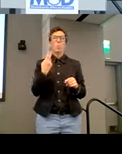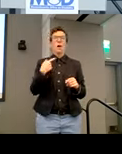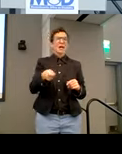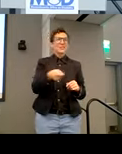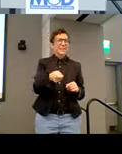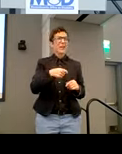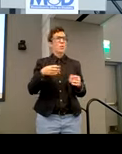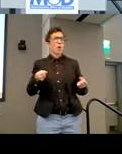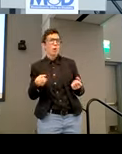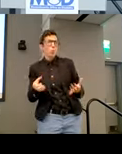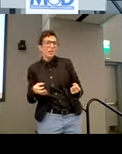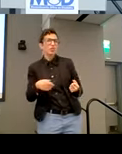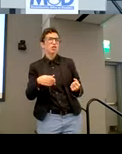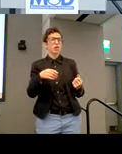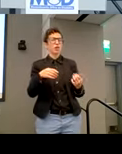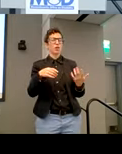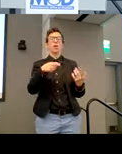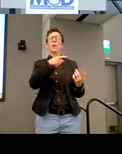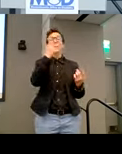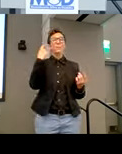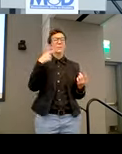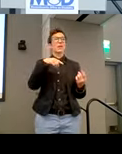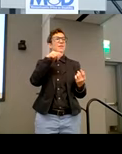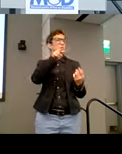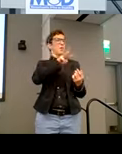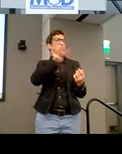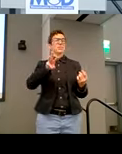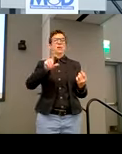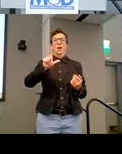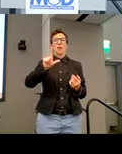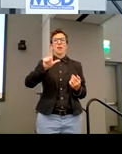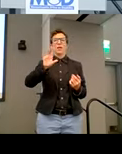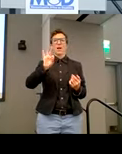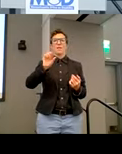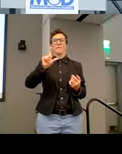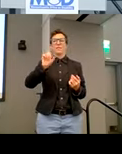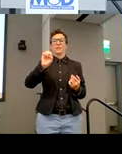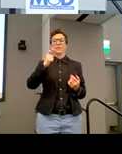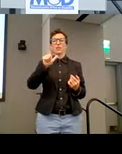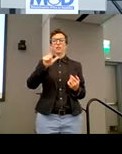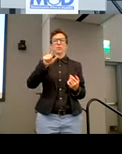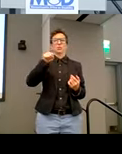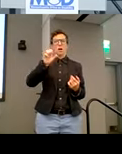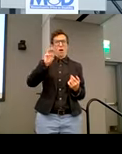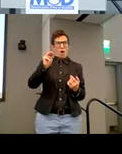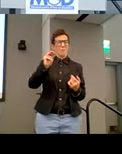I have a post on my website. If you look, my website is lflegal.com and I have a post on